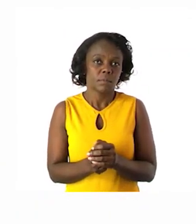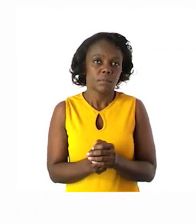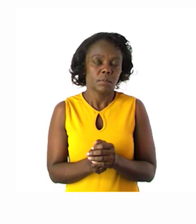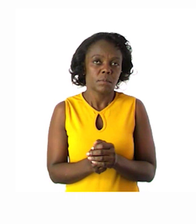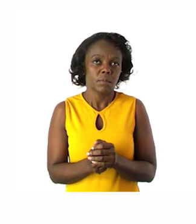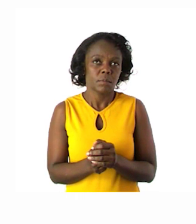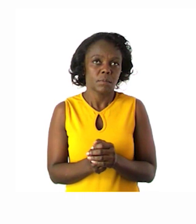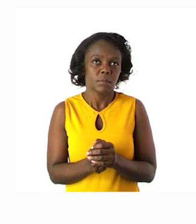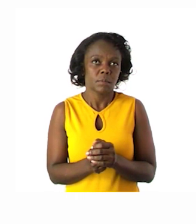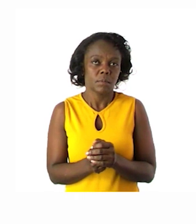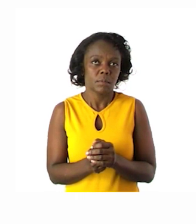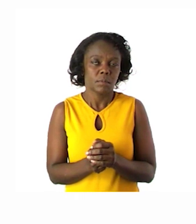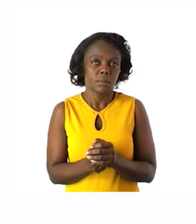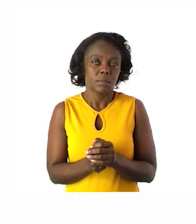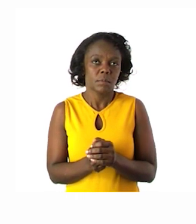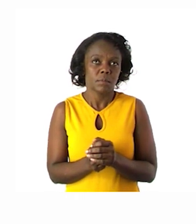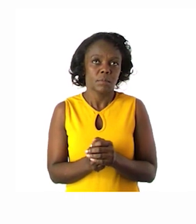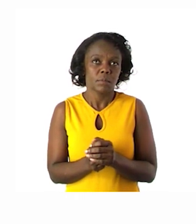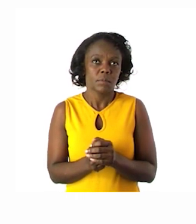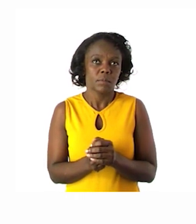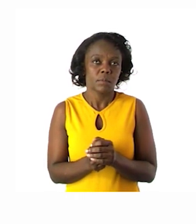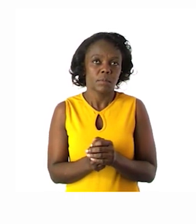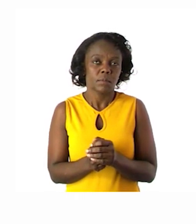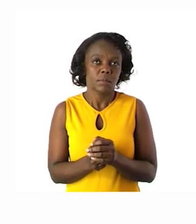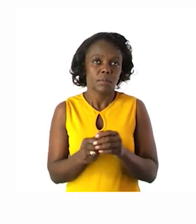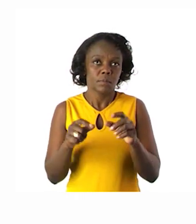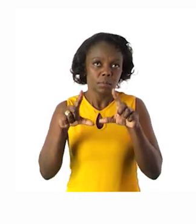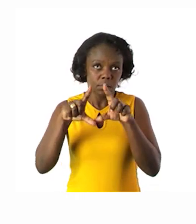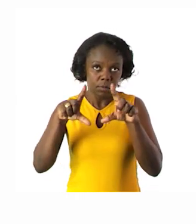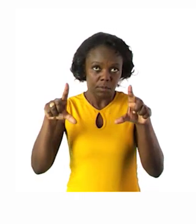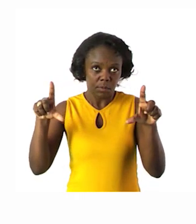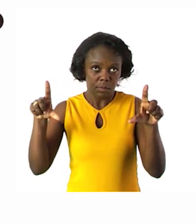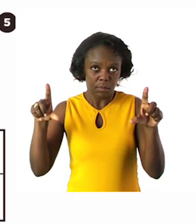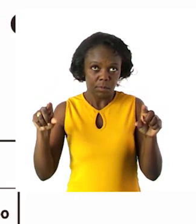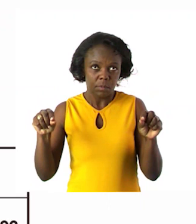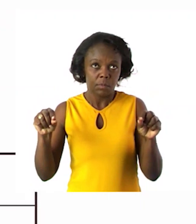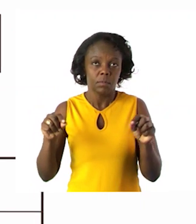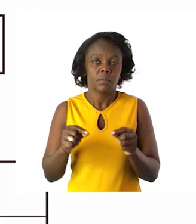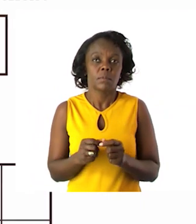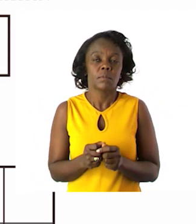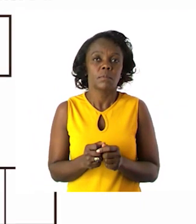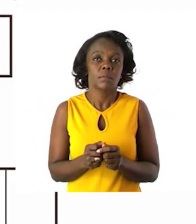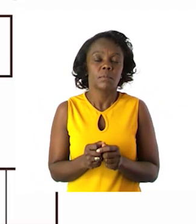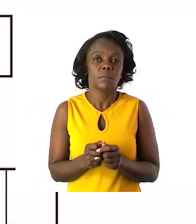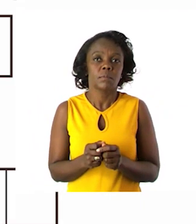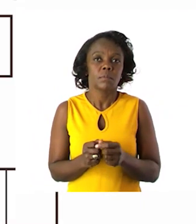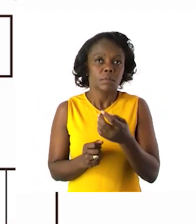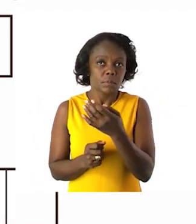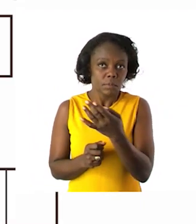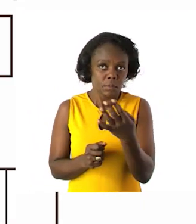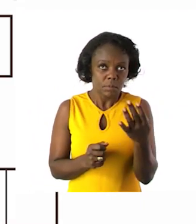All right. Grade 3s. We have our table there. And we are counting.